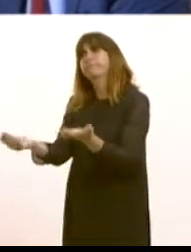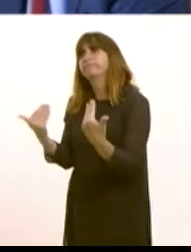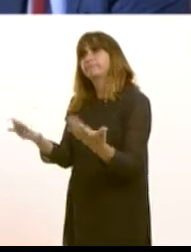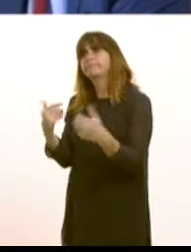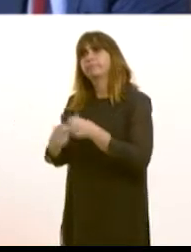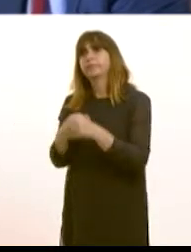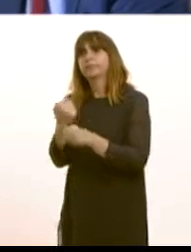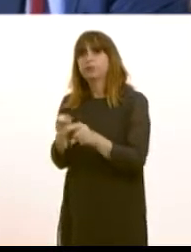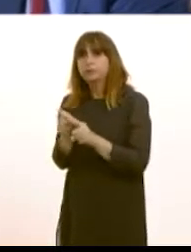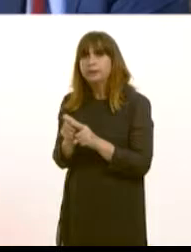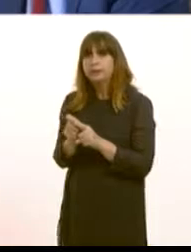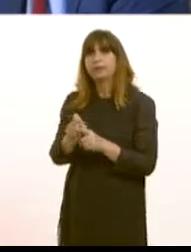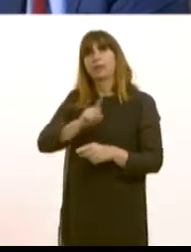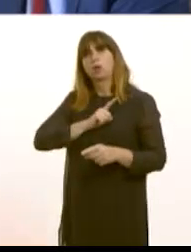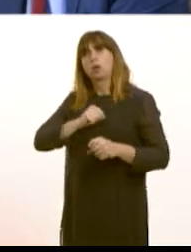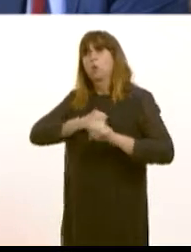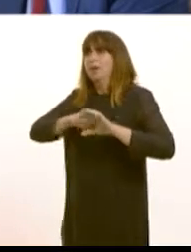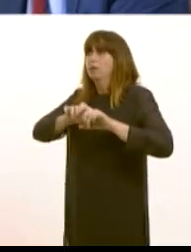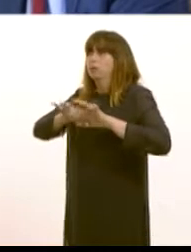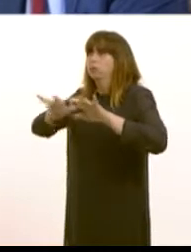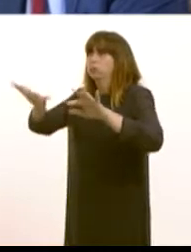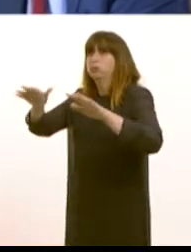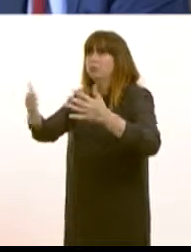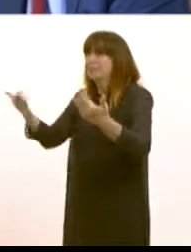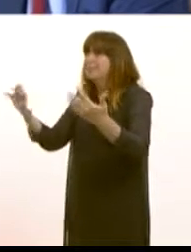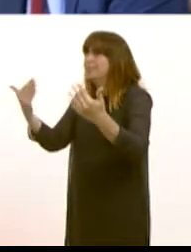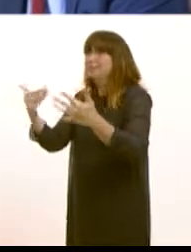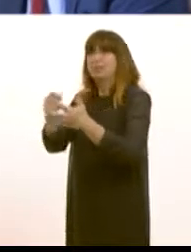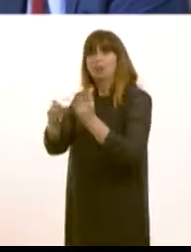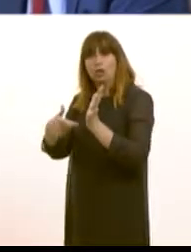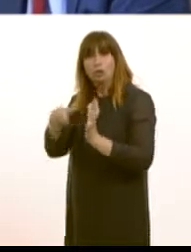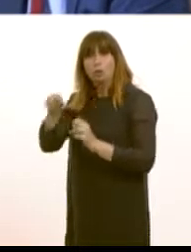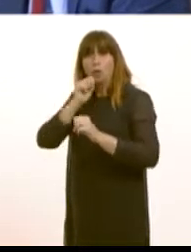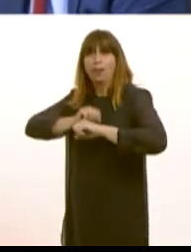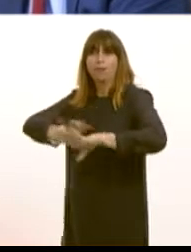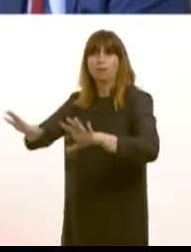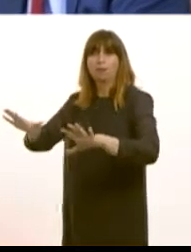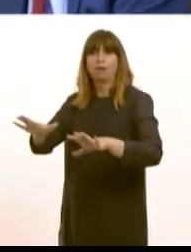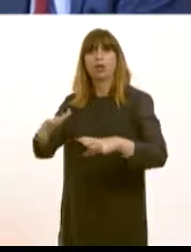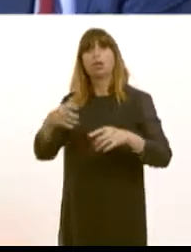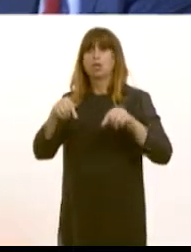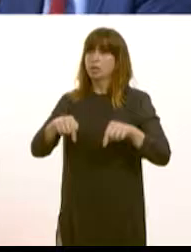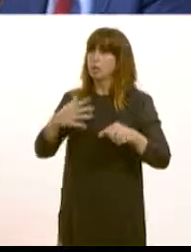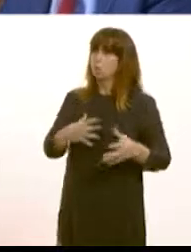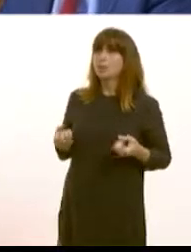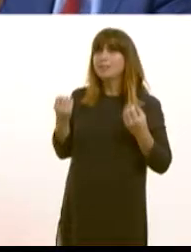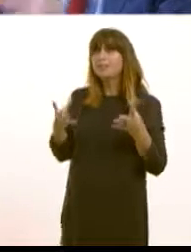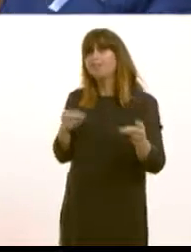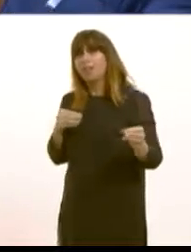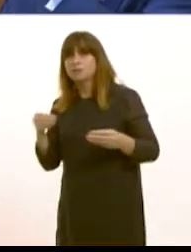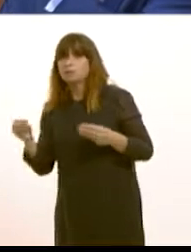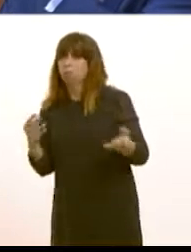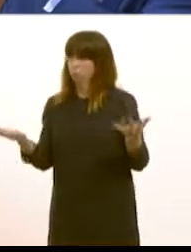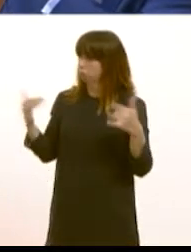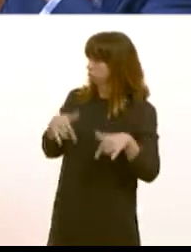which is why of course the campaign is being launched in October it is not simply about opportunity not simply about flexibility it is also about providing as